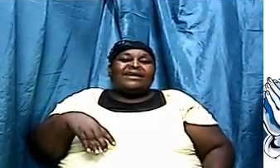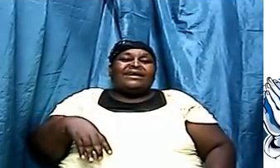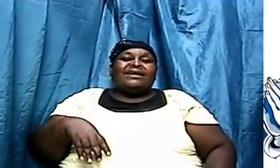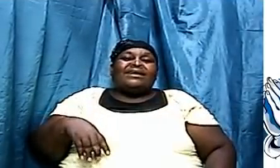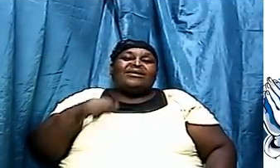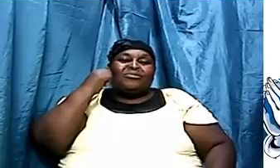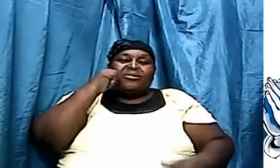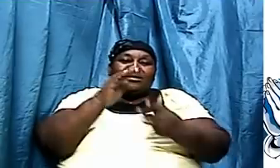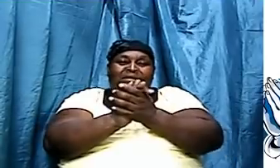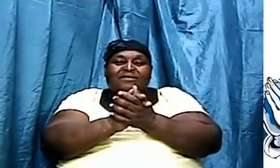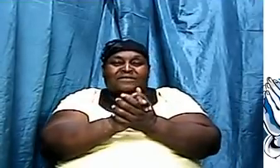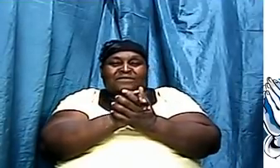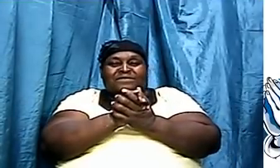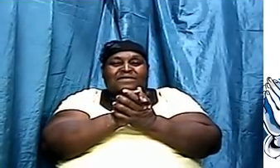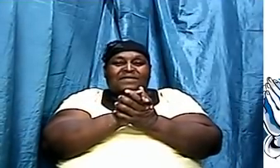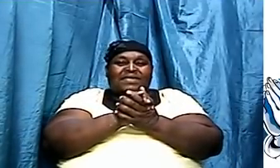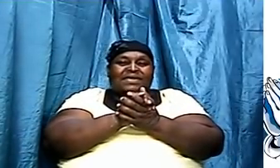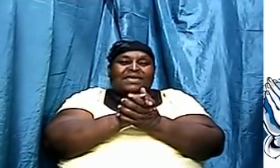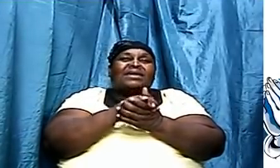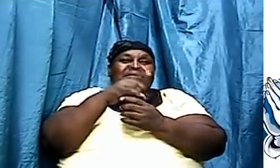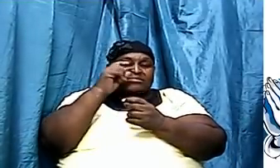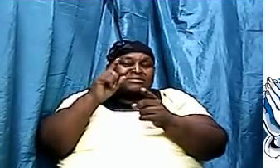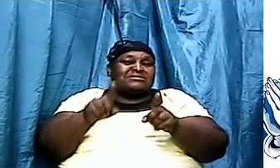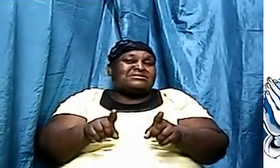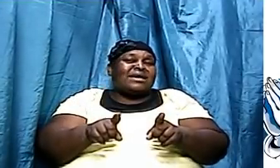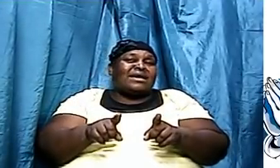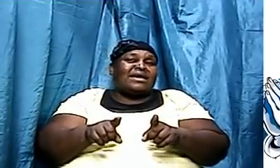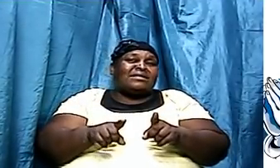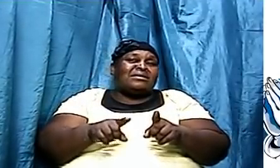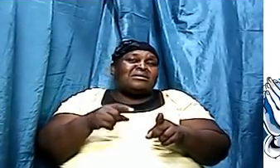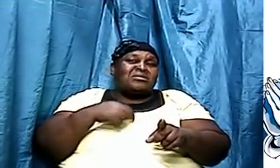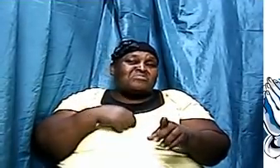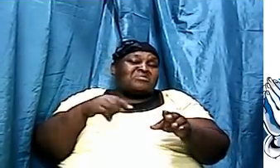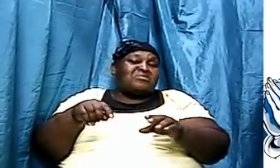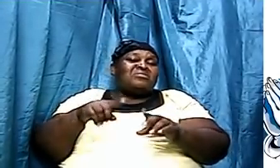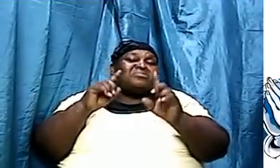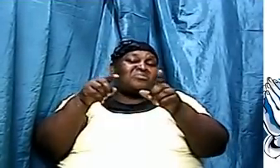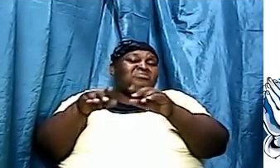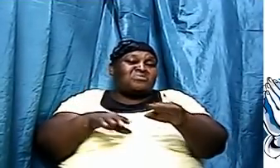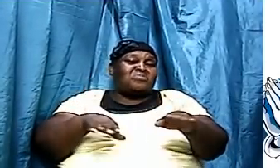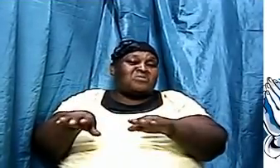hallelujah decided that I was going to walk on my hands